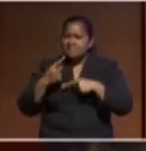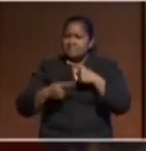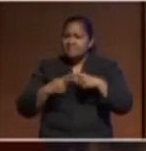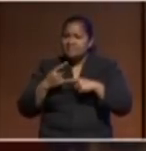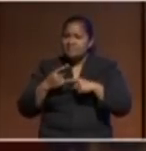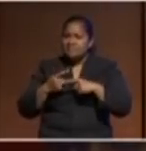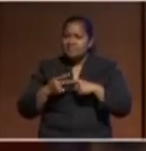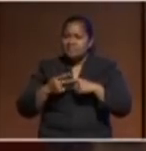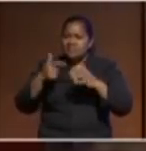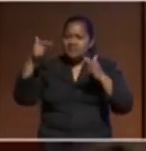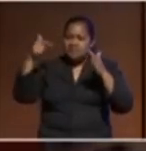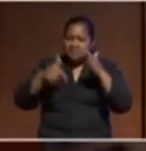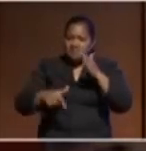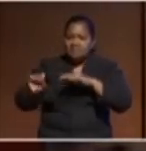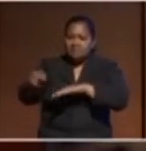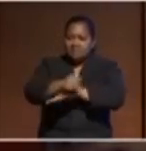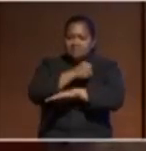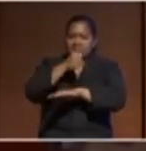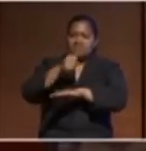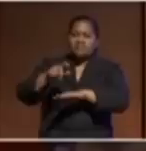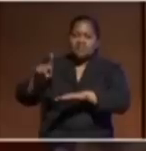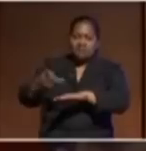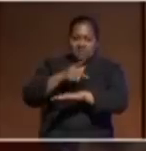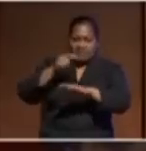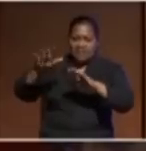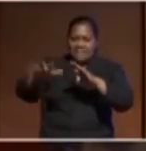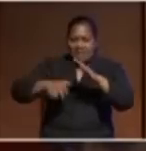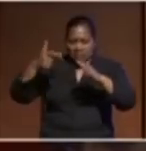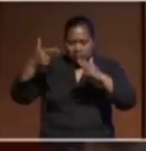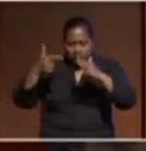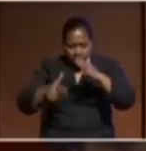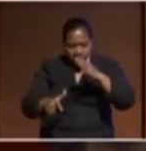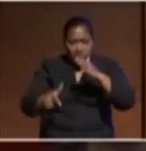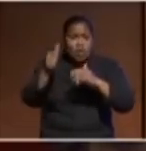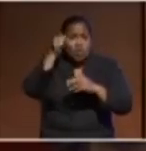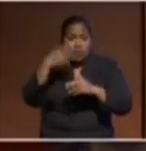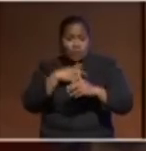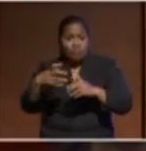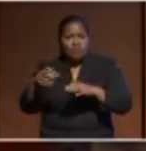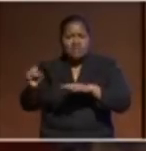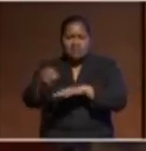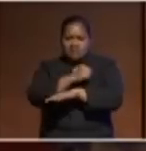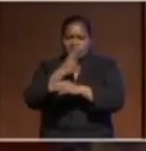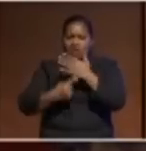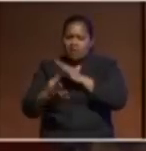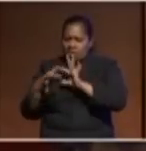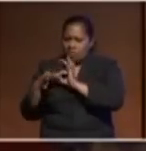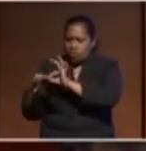the ocean is not just a life source for us but is what connects us physically thank you